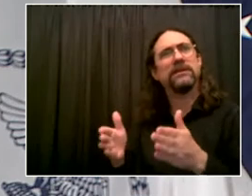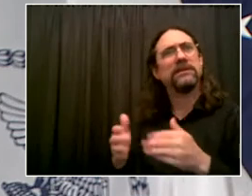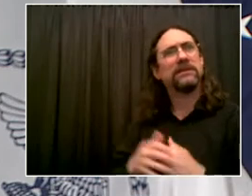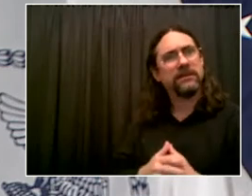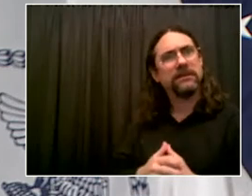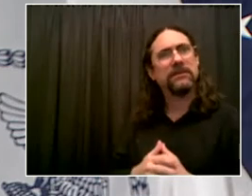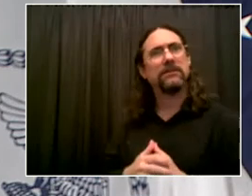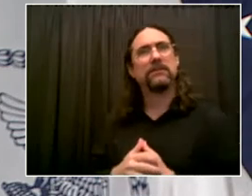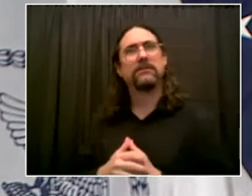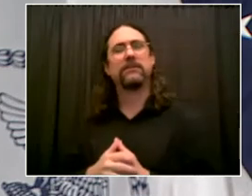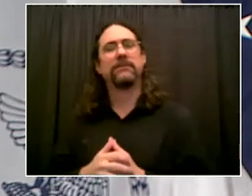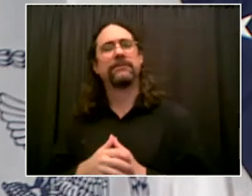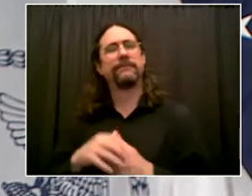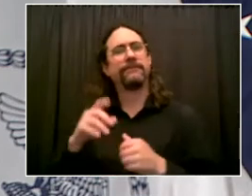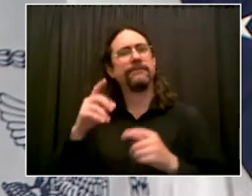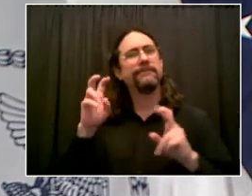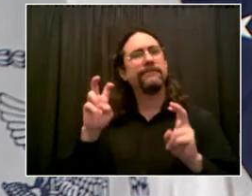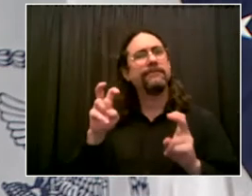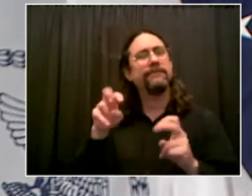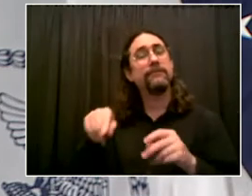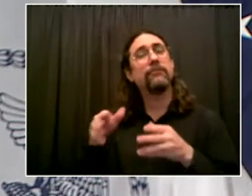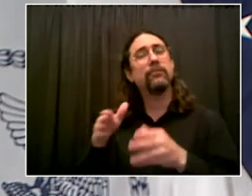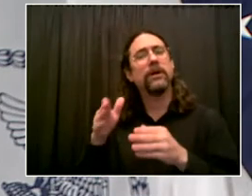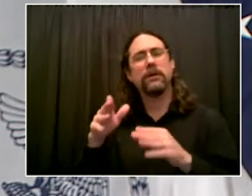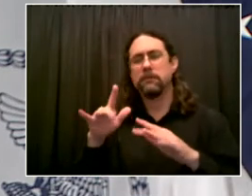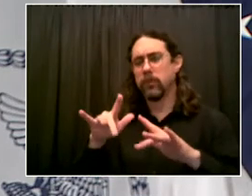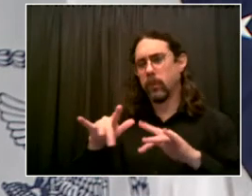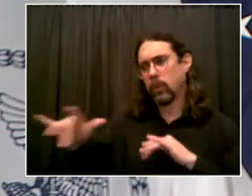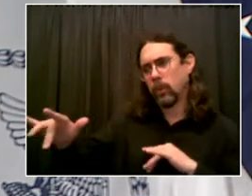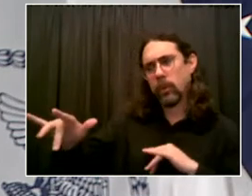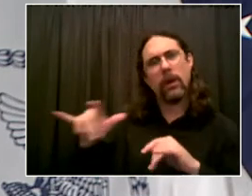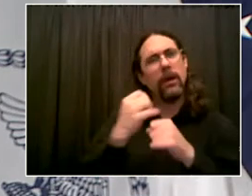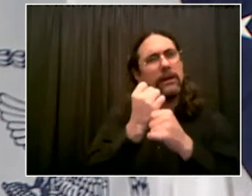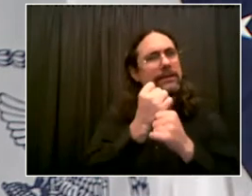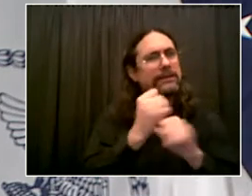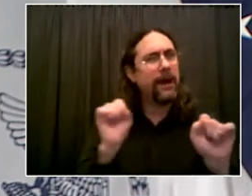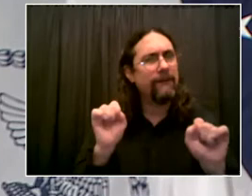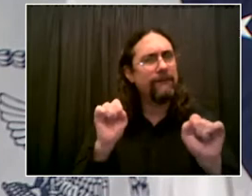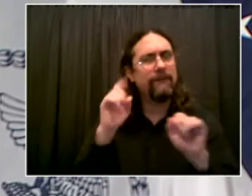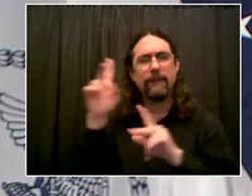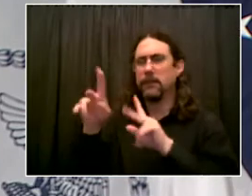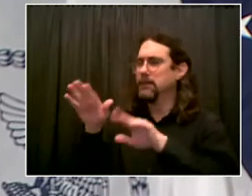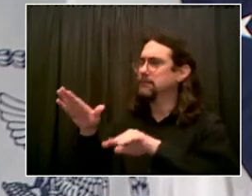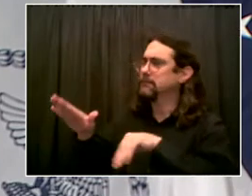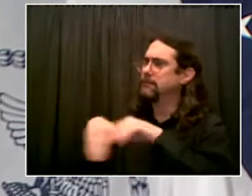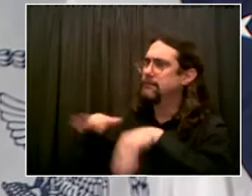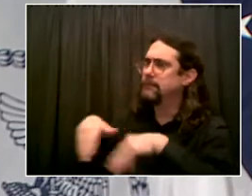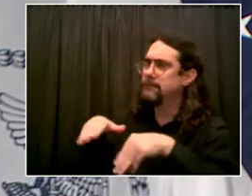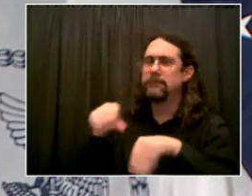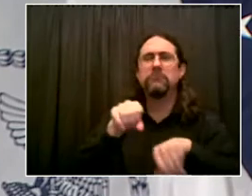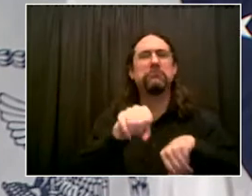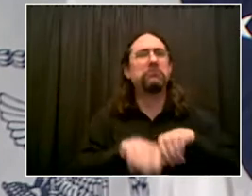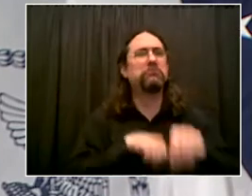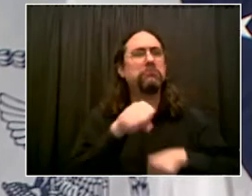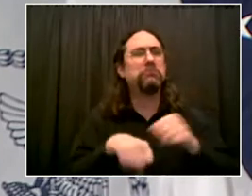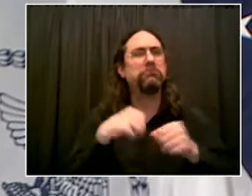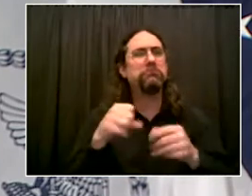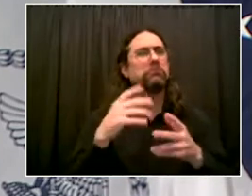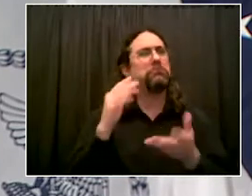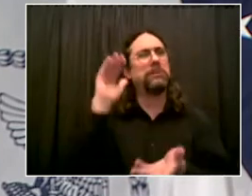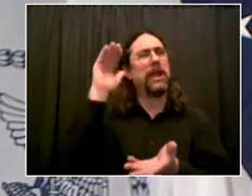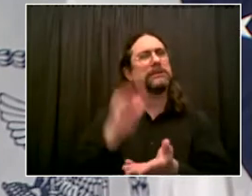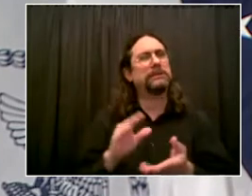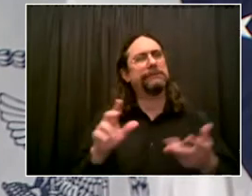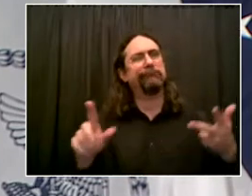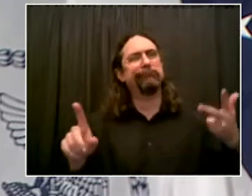And it certainly means reducing our dependence on fossil fuels. A recovery for all of us